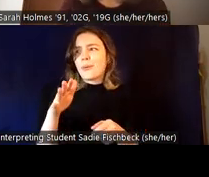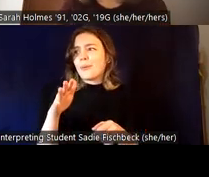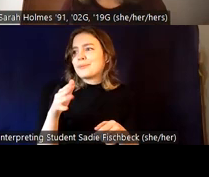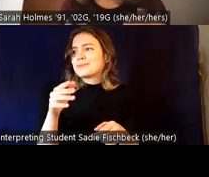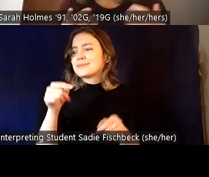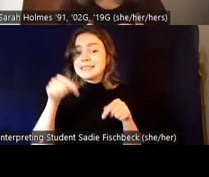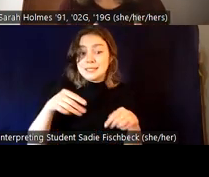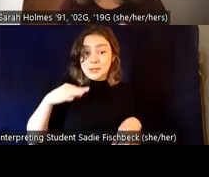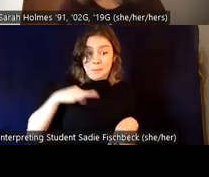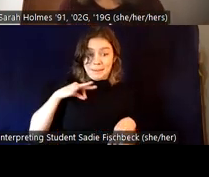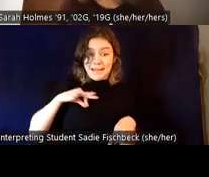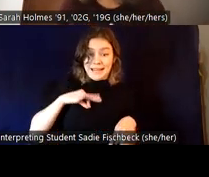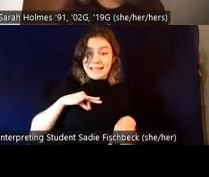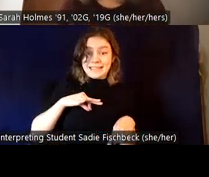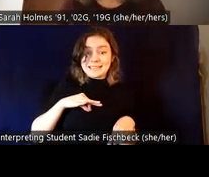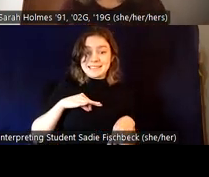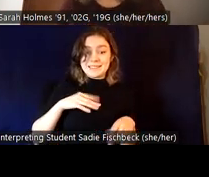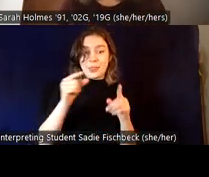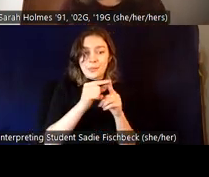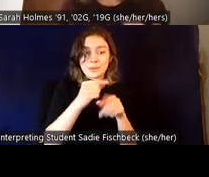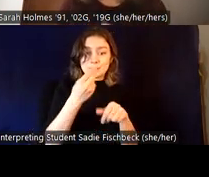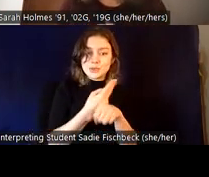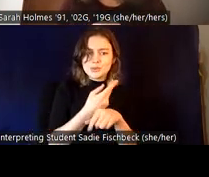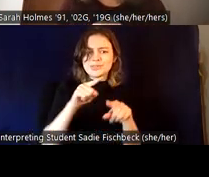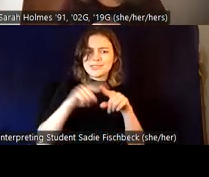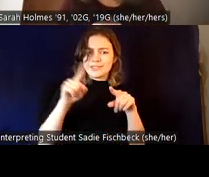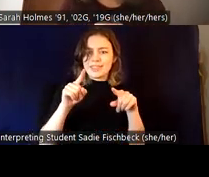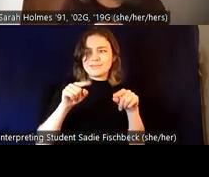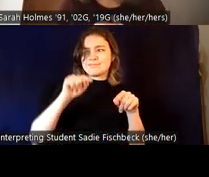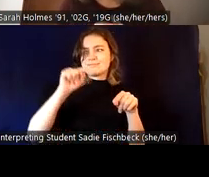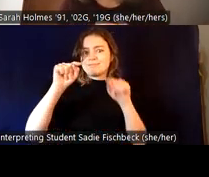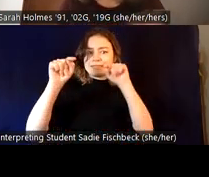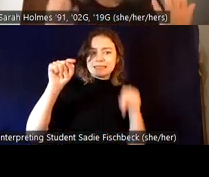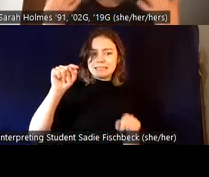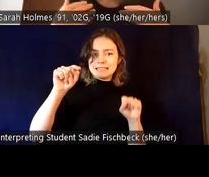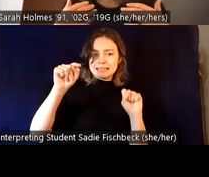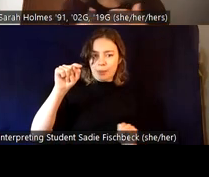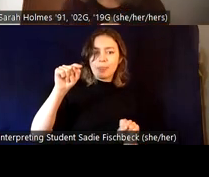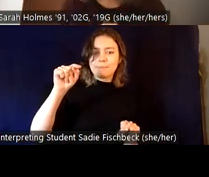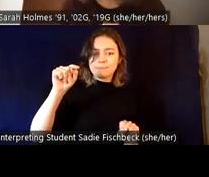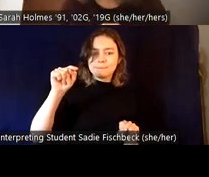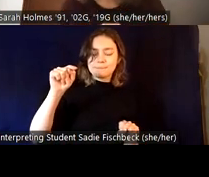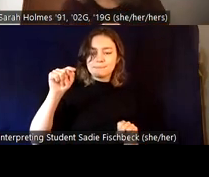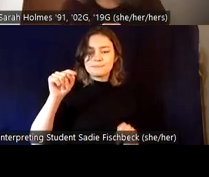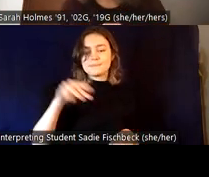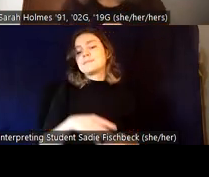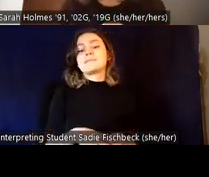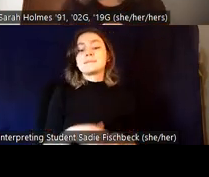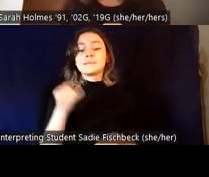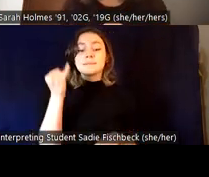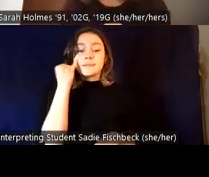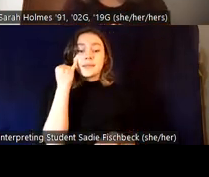Um, when we think about the women in our communities who are members of the Orthodox Jewish faith, who cover their hair with a scarf or a wig,